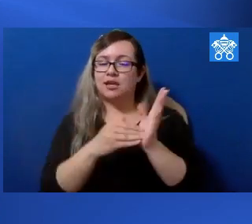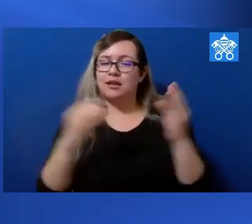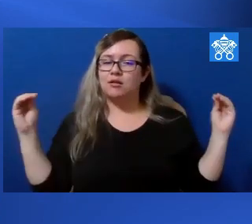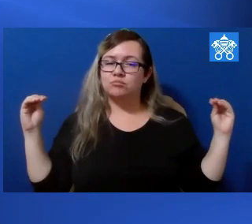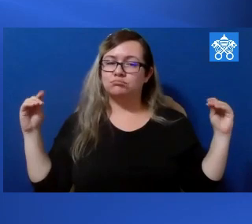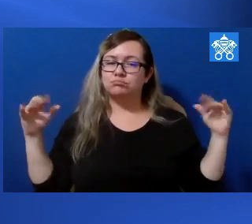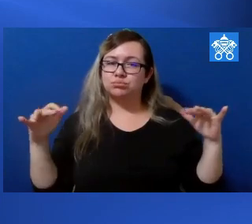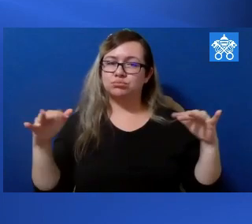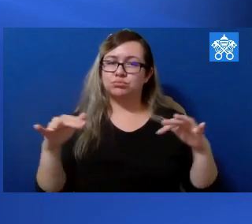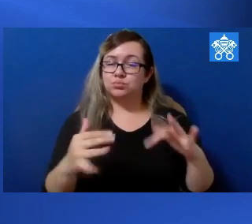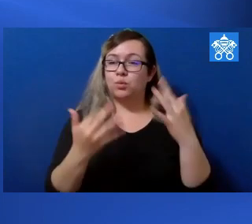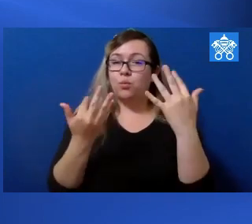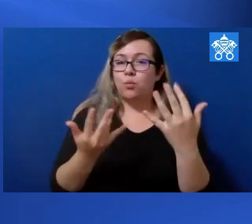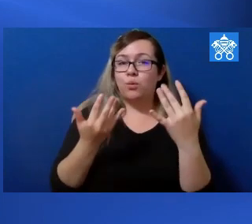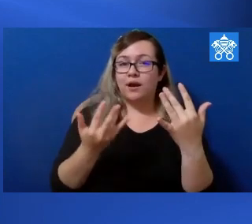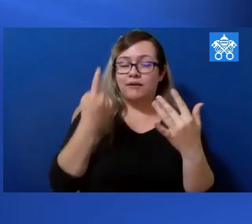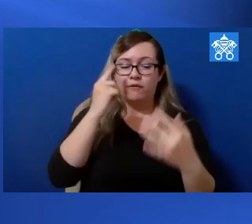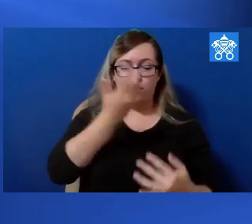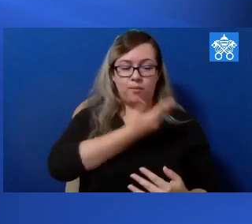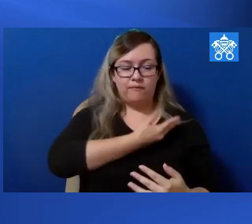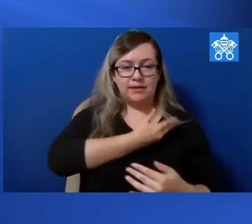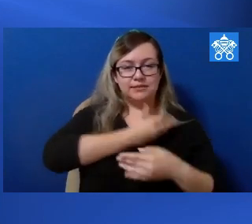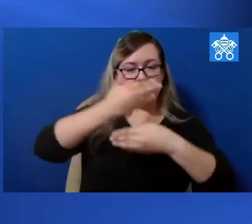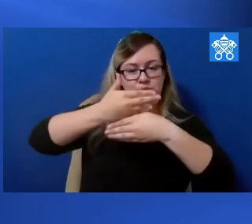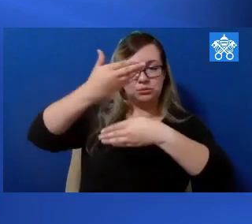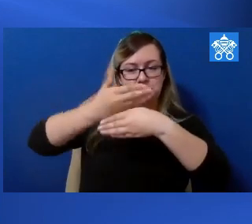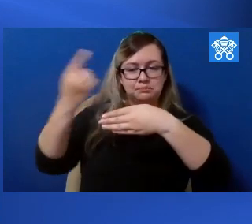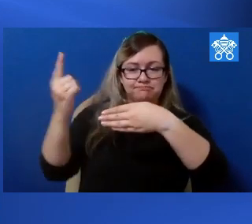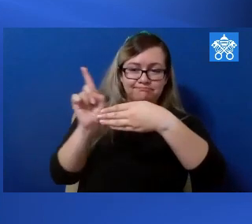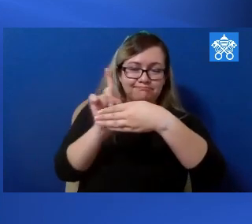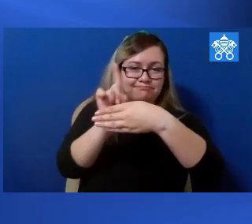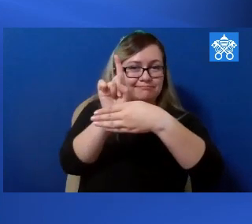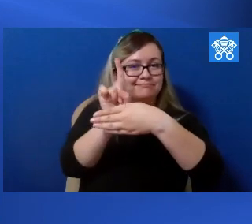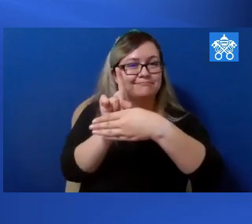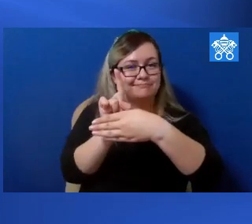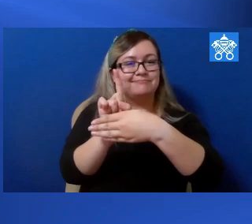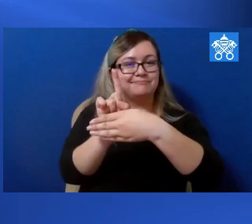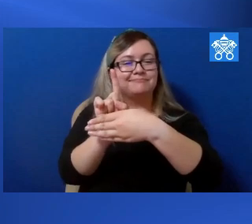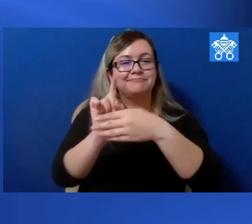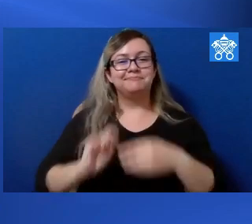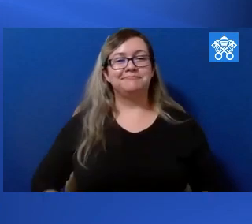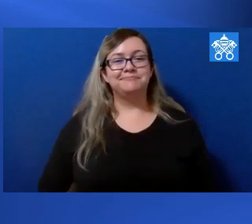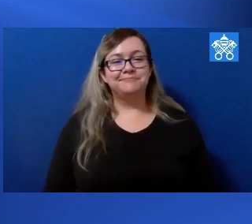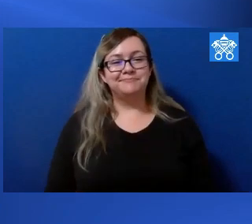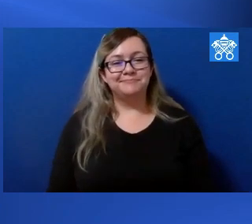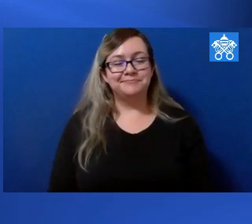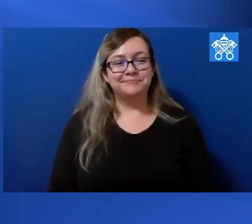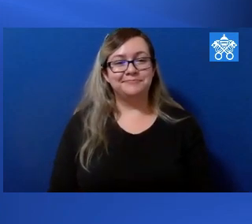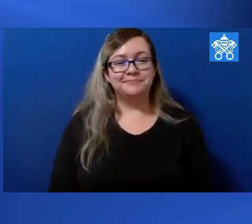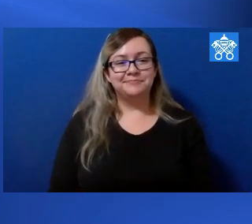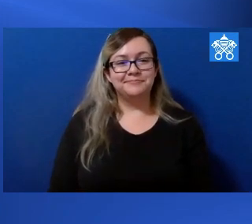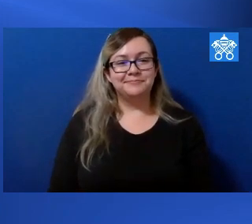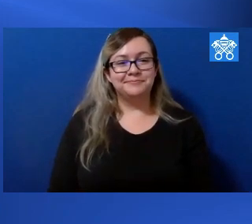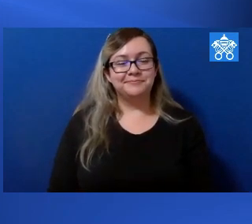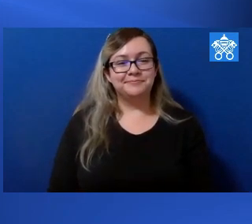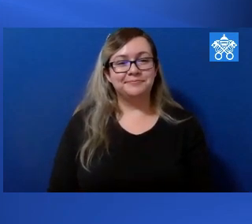And here we are gathered and waiting on Pope Francis to appear from the window there of the Apostolic Palace there, with the tapestry hanging